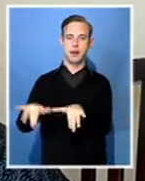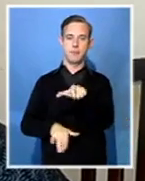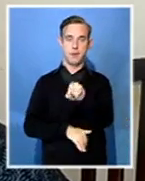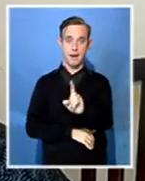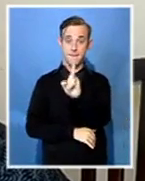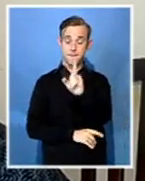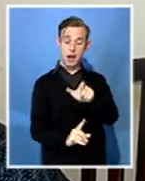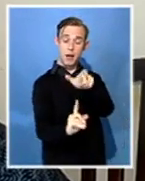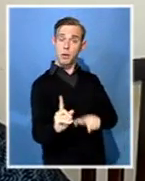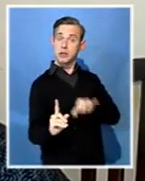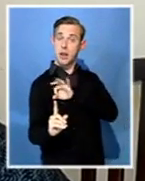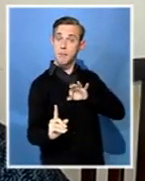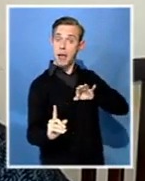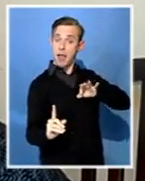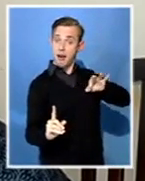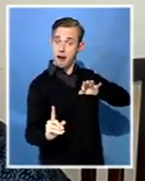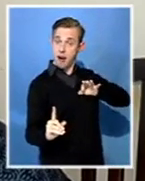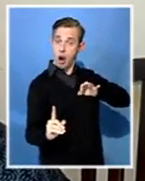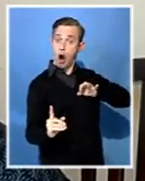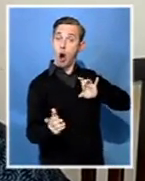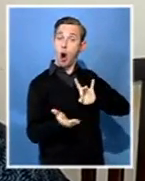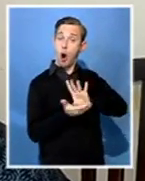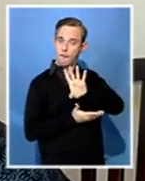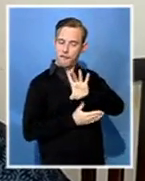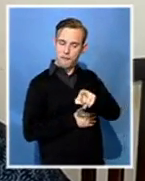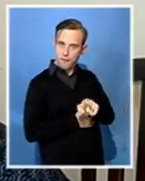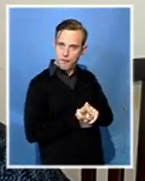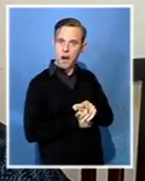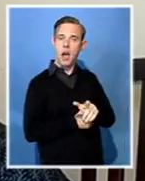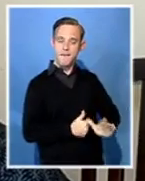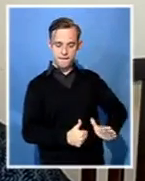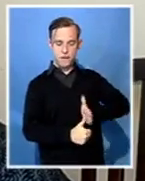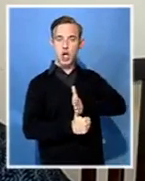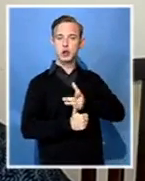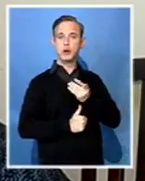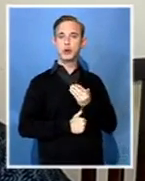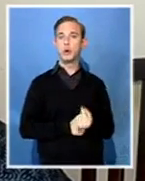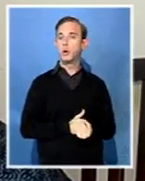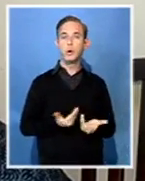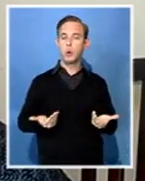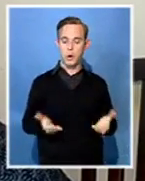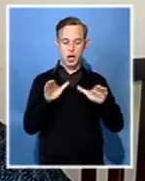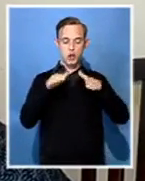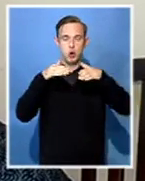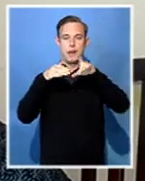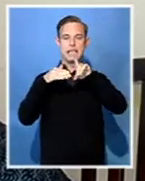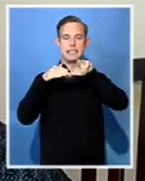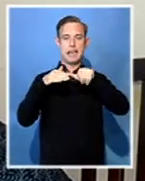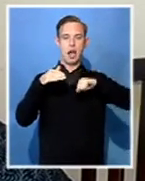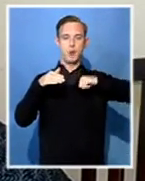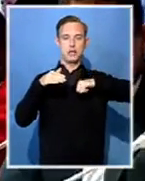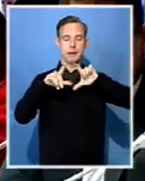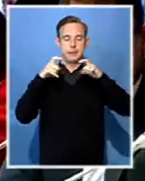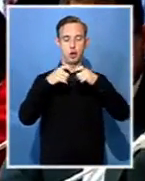will go to council for a vote, it would, of course, be in practice decided earlier on by the DA's